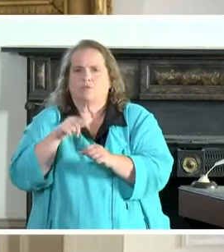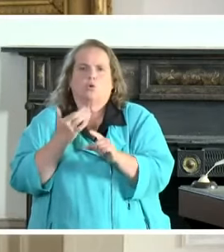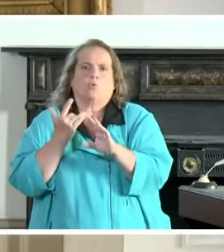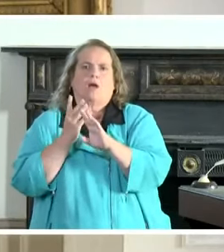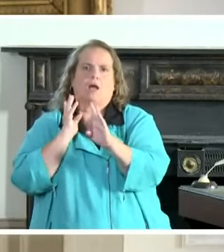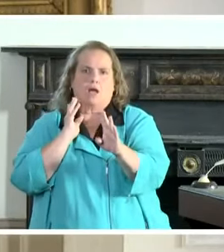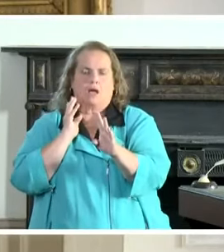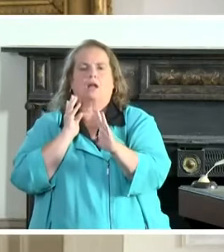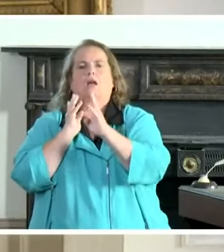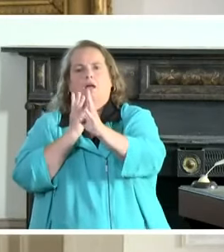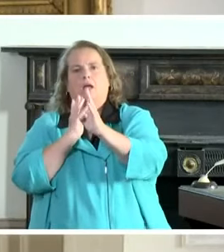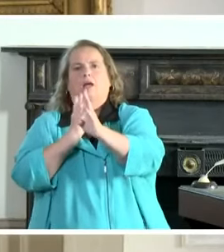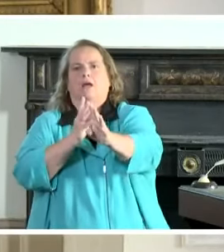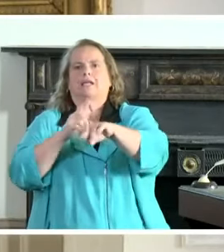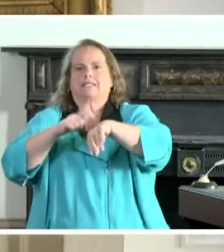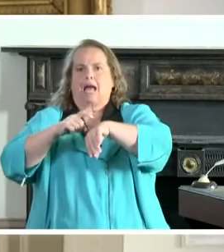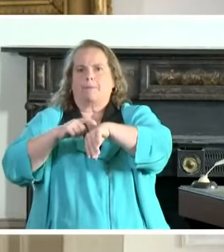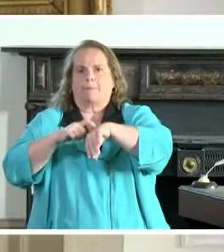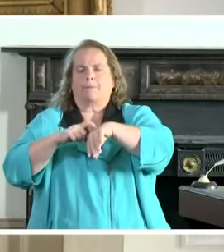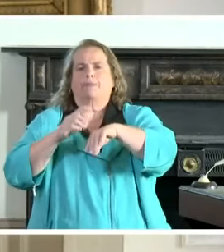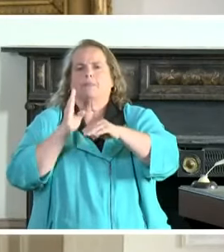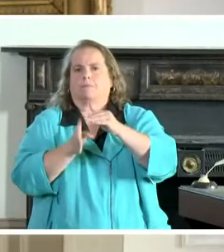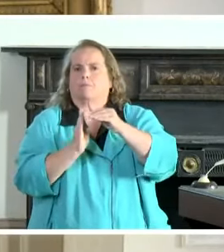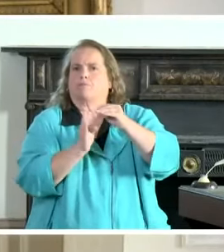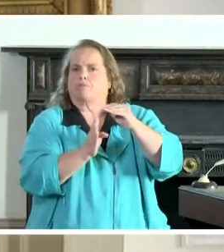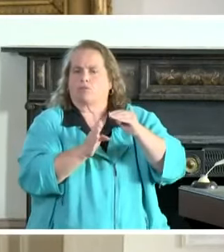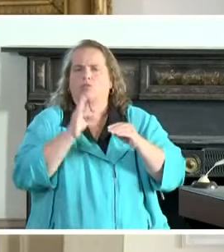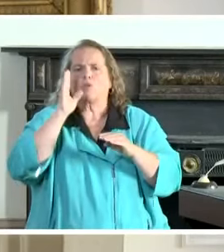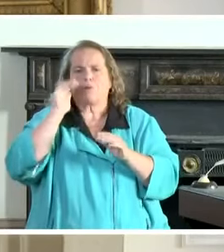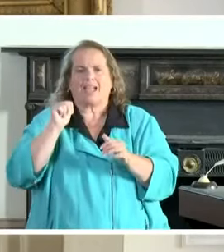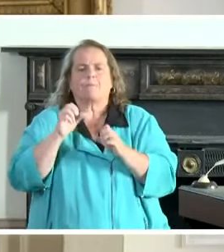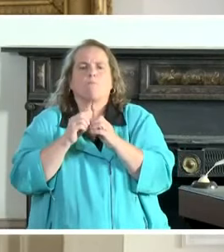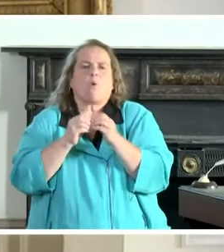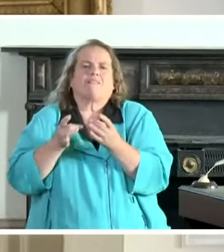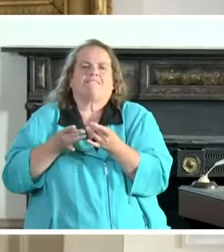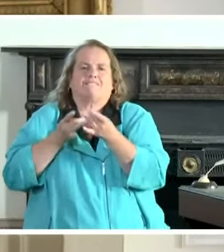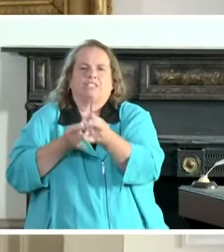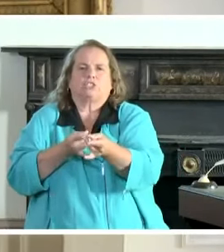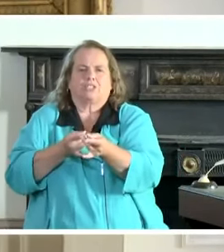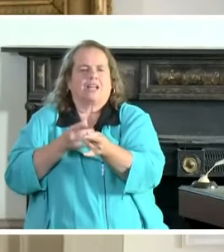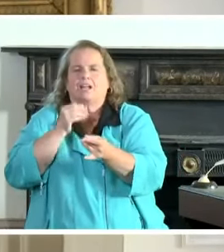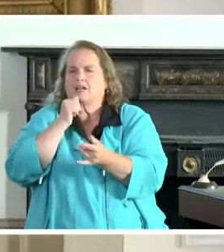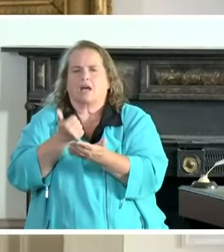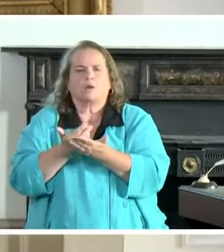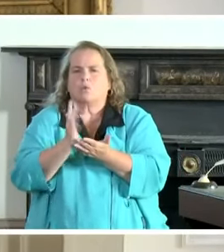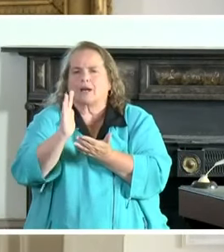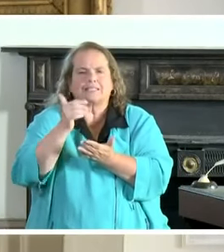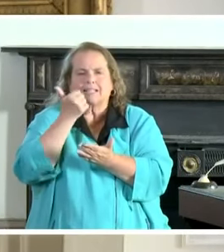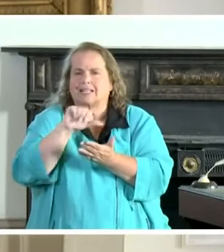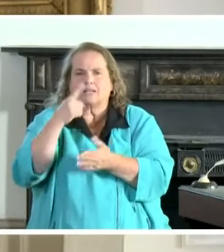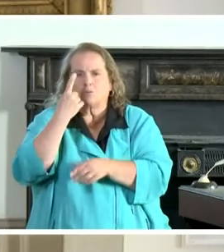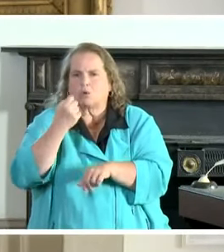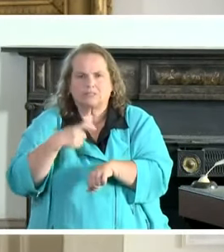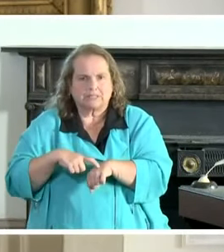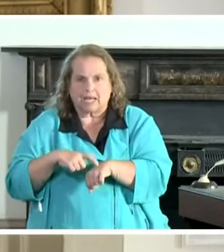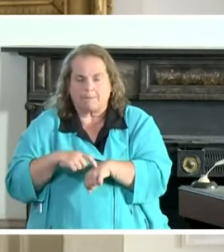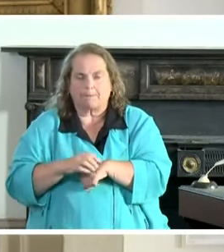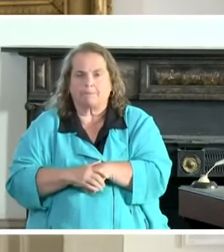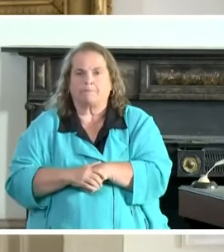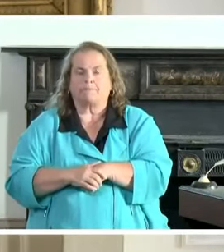seen, get their claim resolved, and go, we can probably all be more efficient, and we don't waste anybody's time.